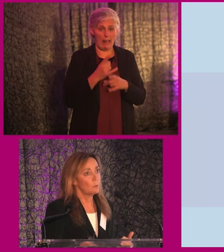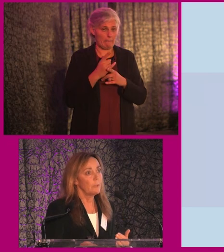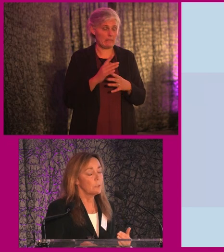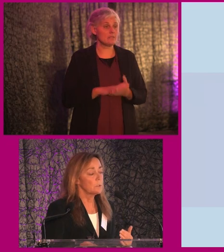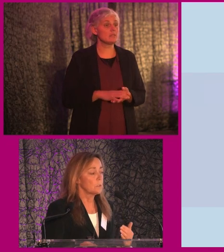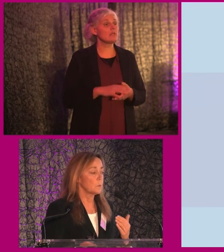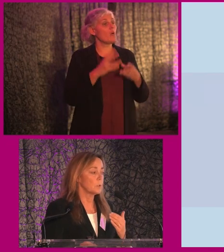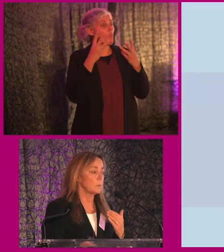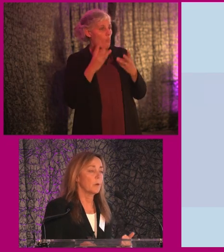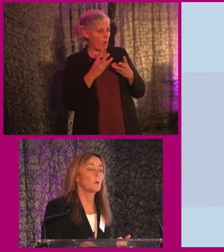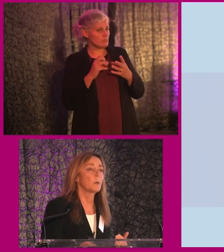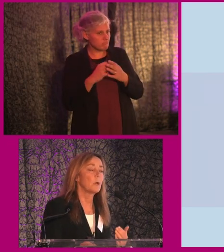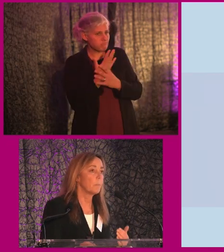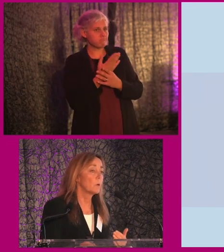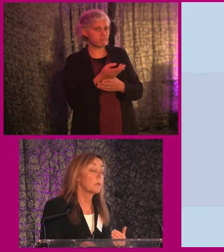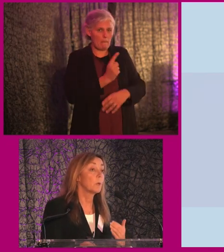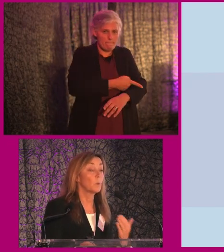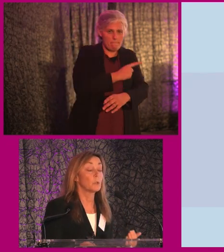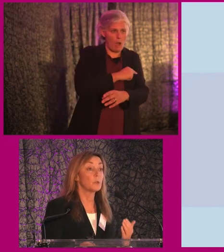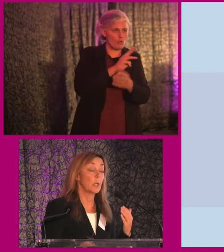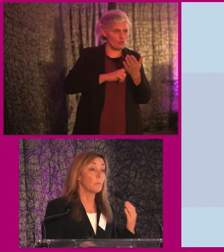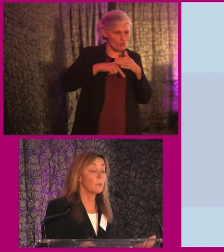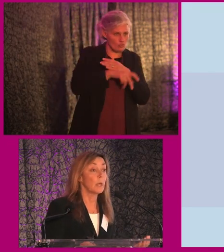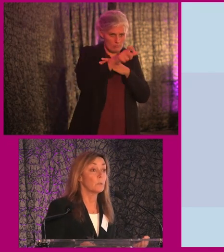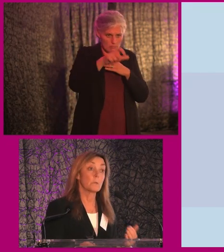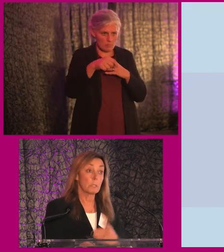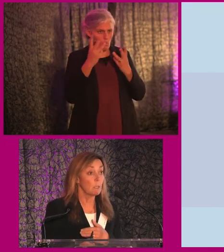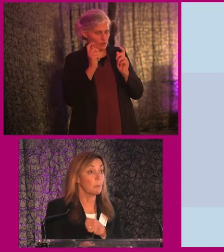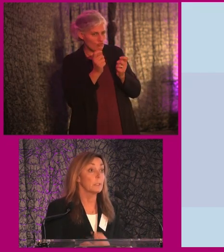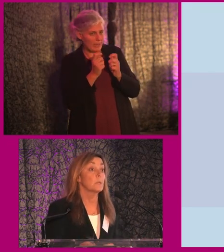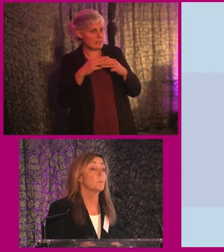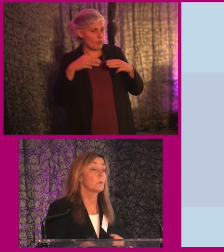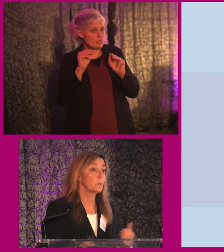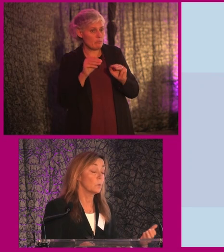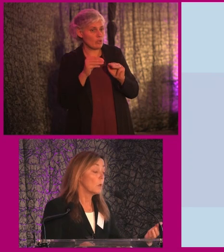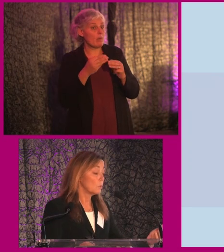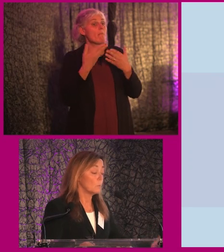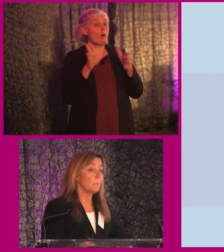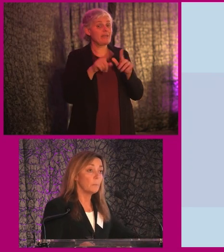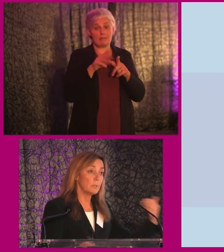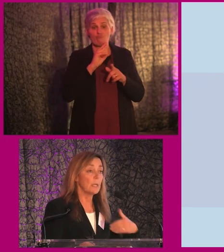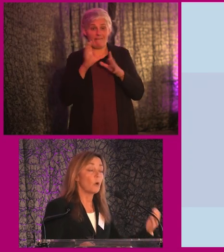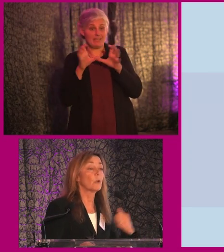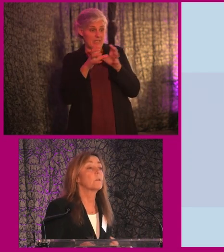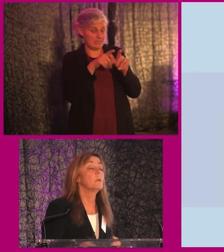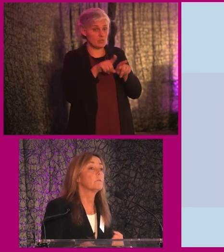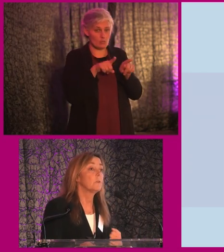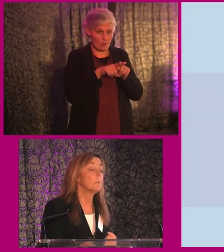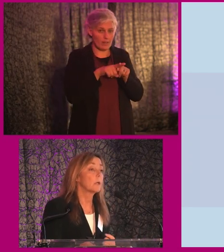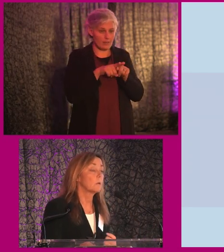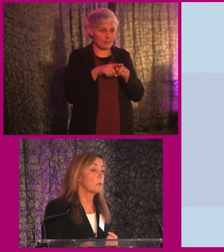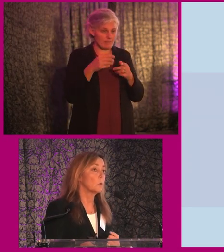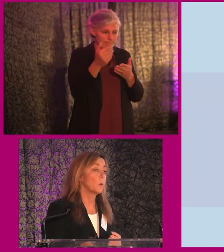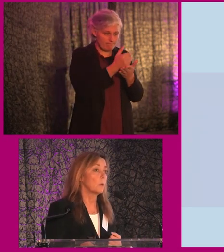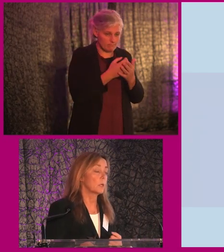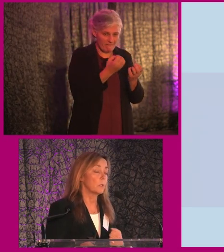involve end users, we want to empower them, and we want to train both the end users and the public sector bodies to take on the feedback